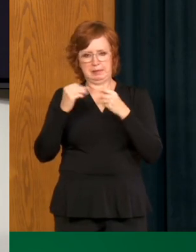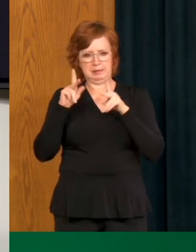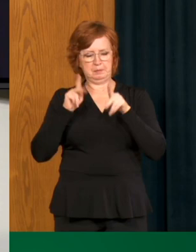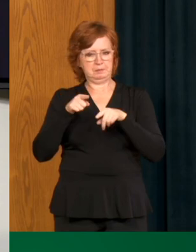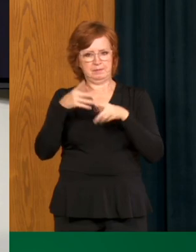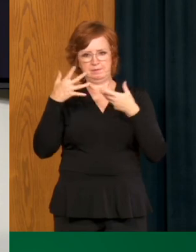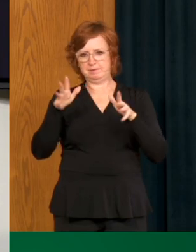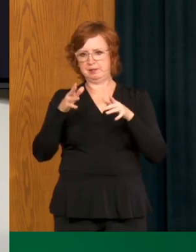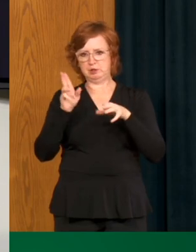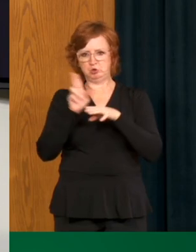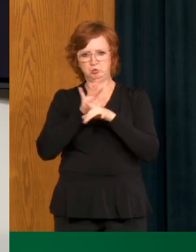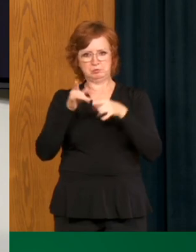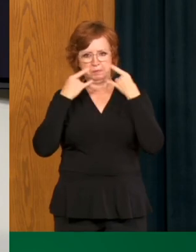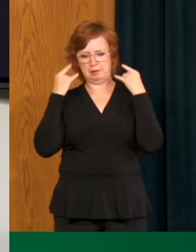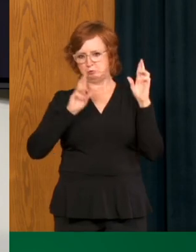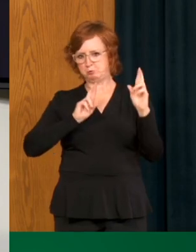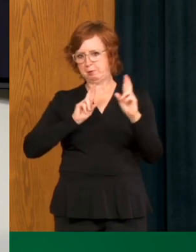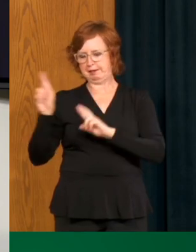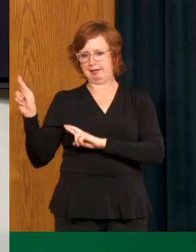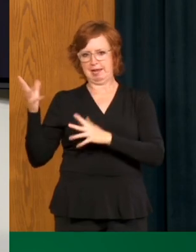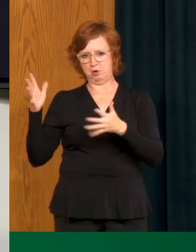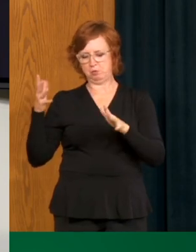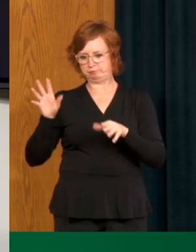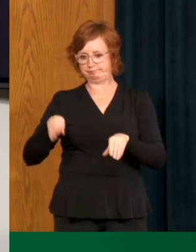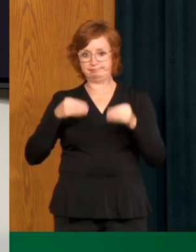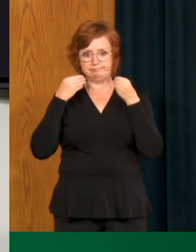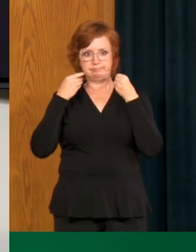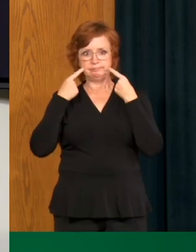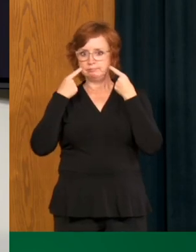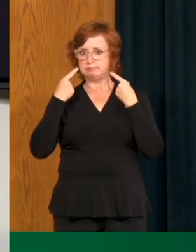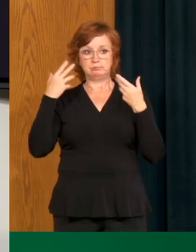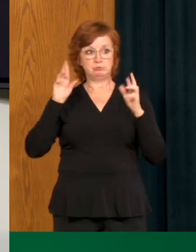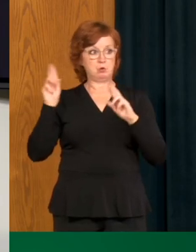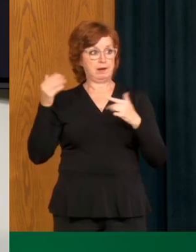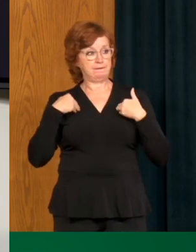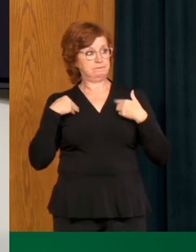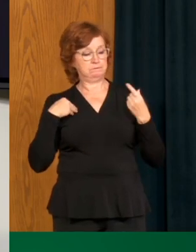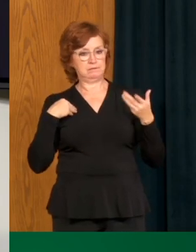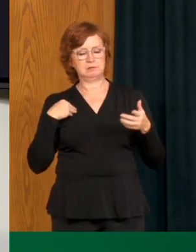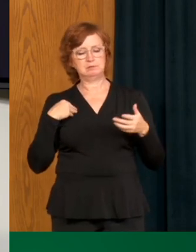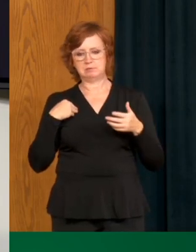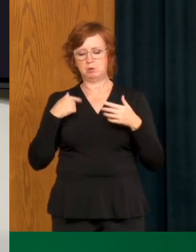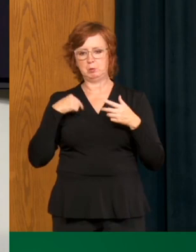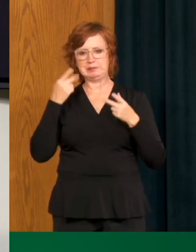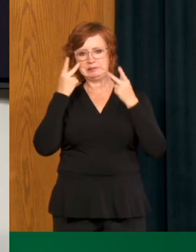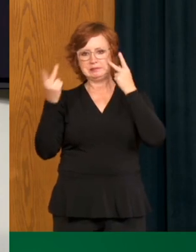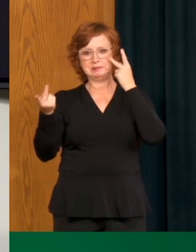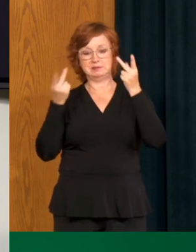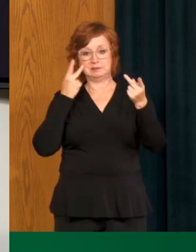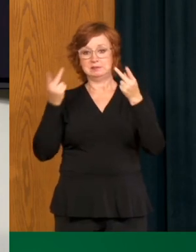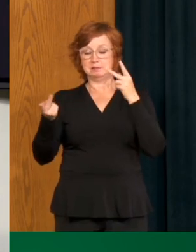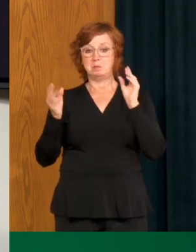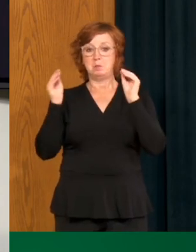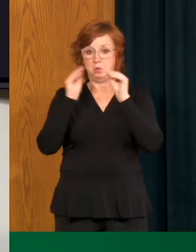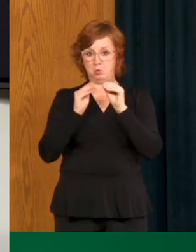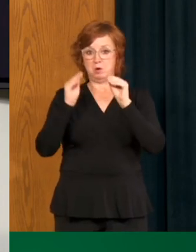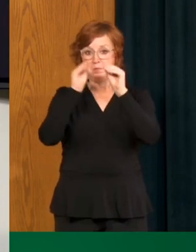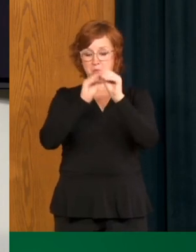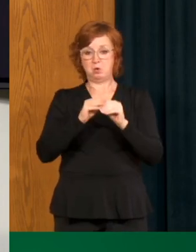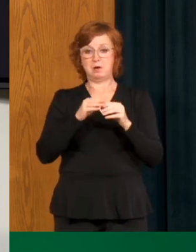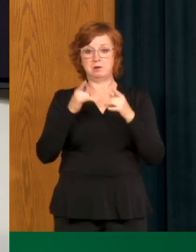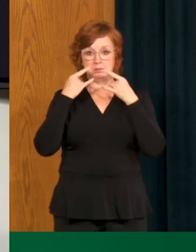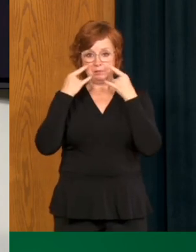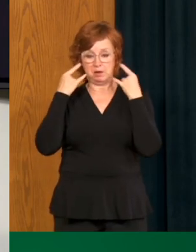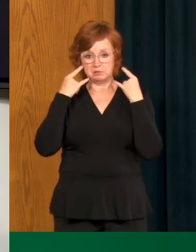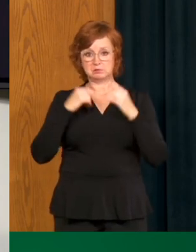you know, we, uh, all of us, uh, I'm sure see, uh, more and more people complying. And I would expect everyone who's, uh, this